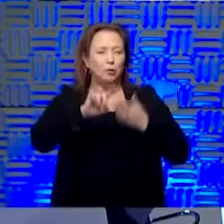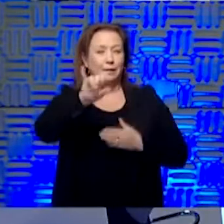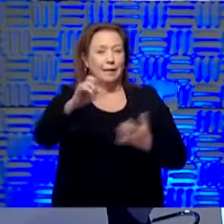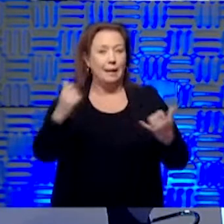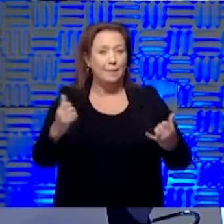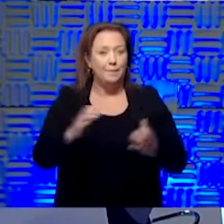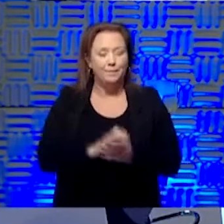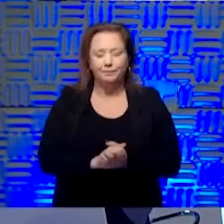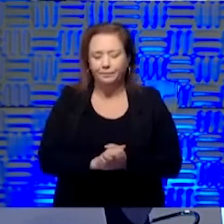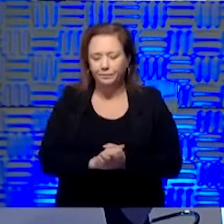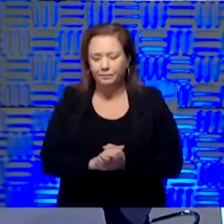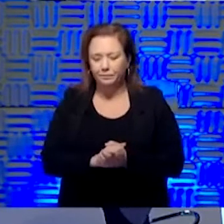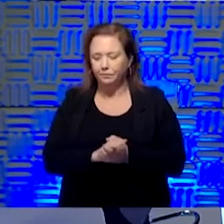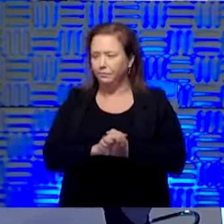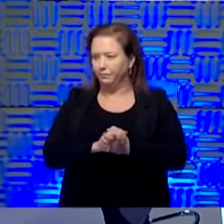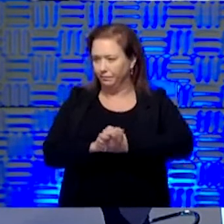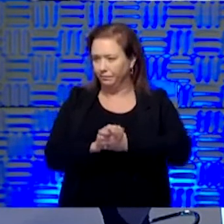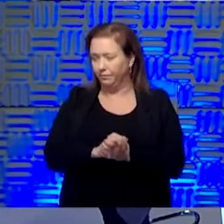Next question.